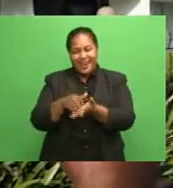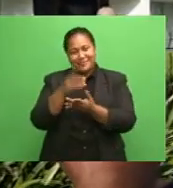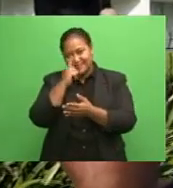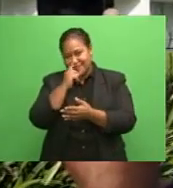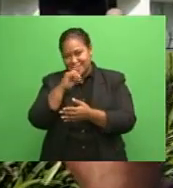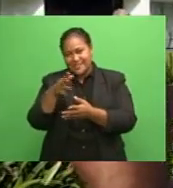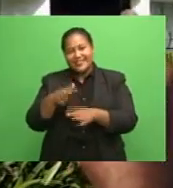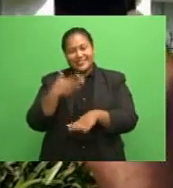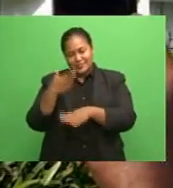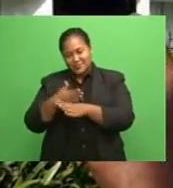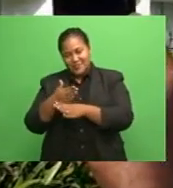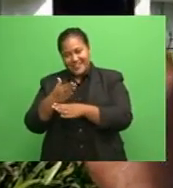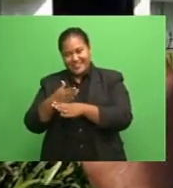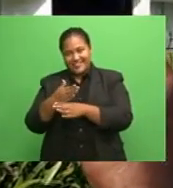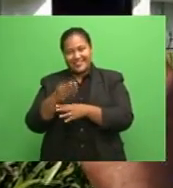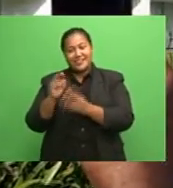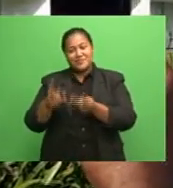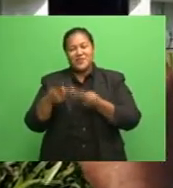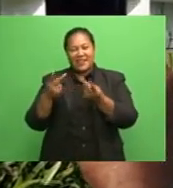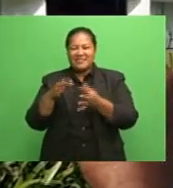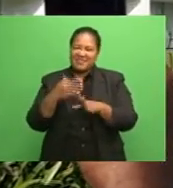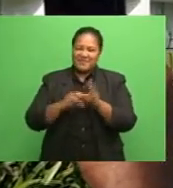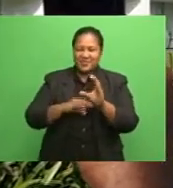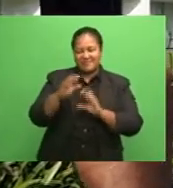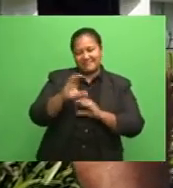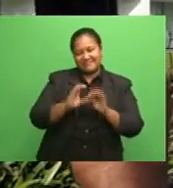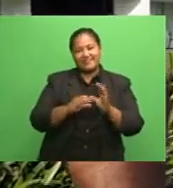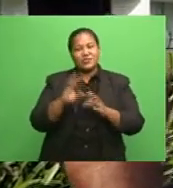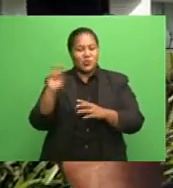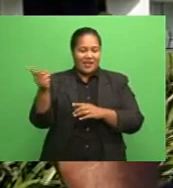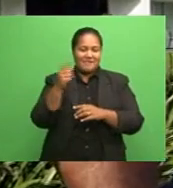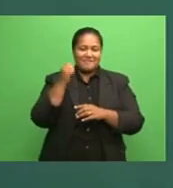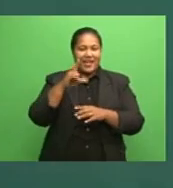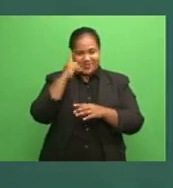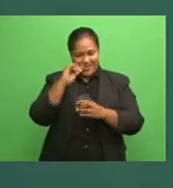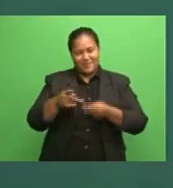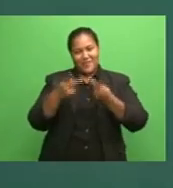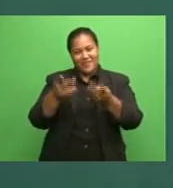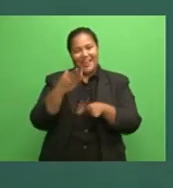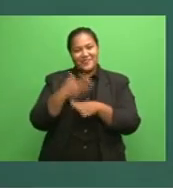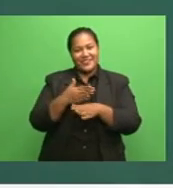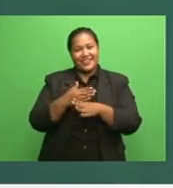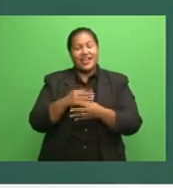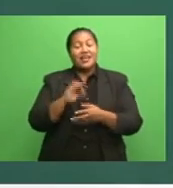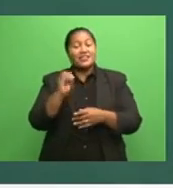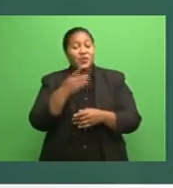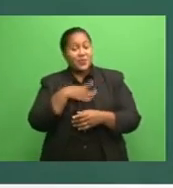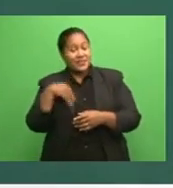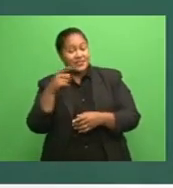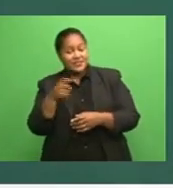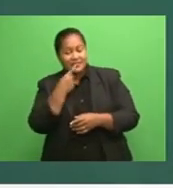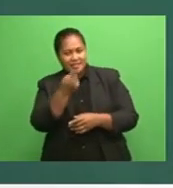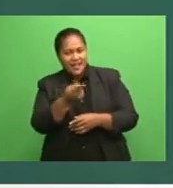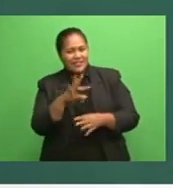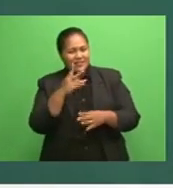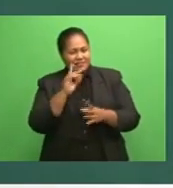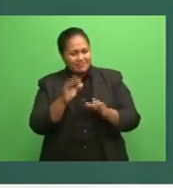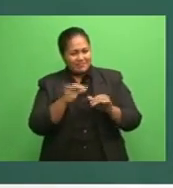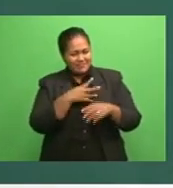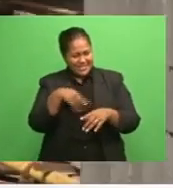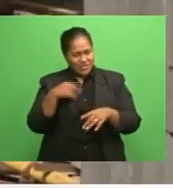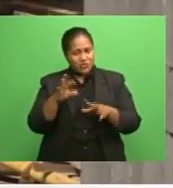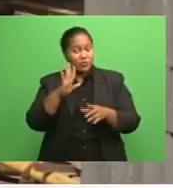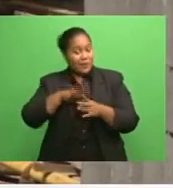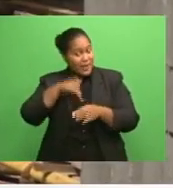into employment. Obviously, construction, infrastructure is the way that we can do this. Osamate says the ministries under his portfolio will